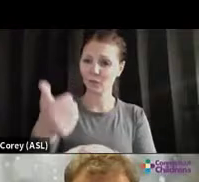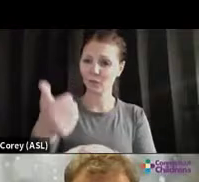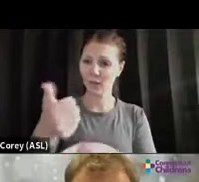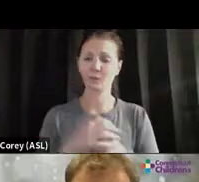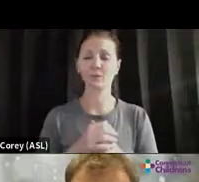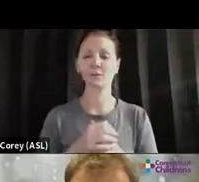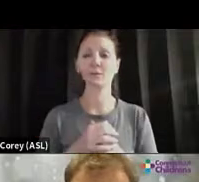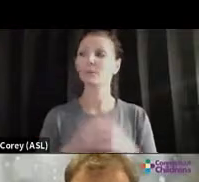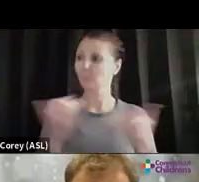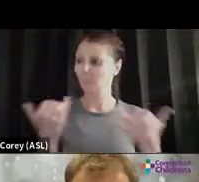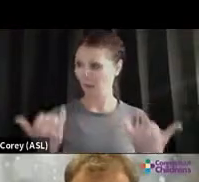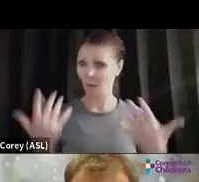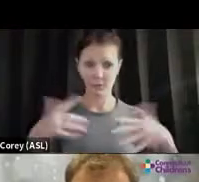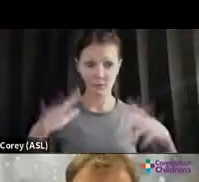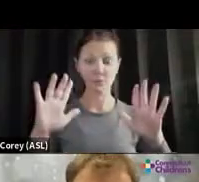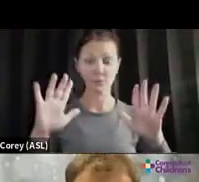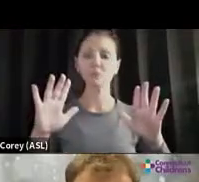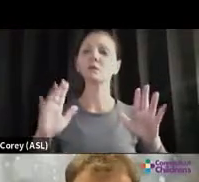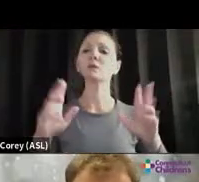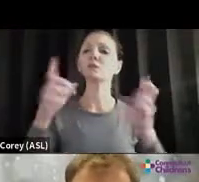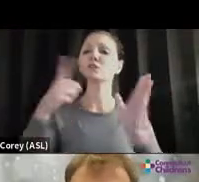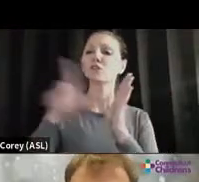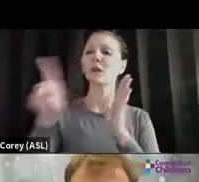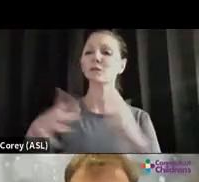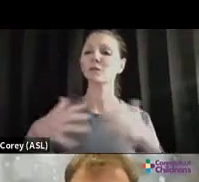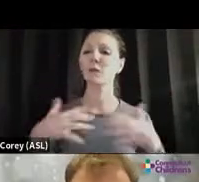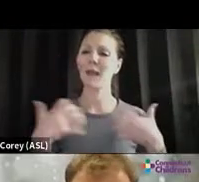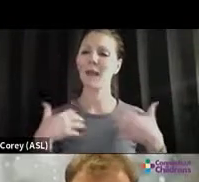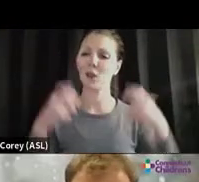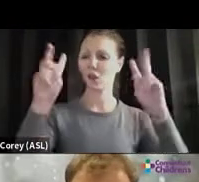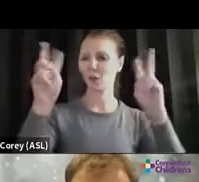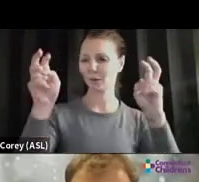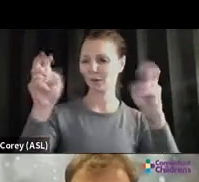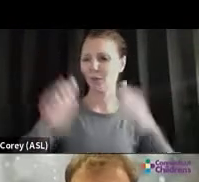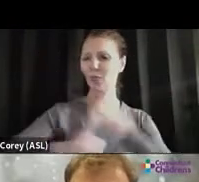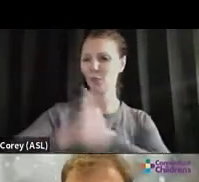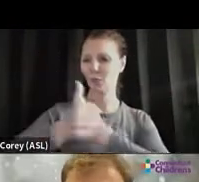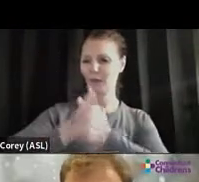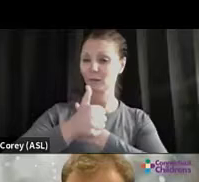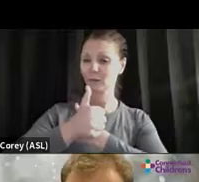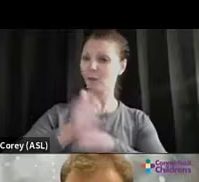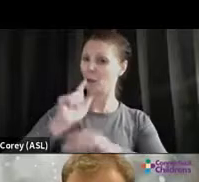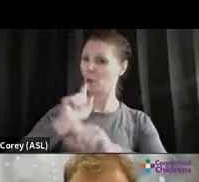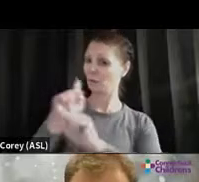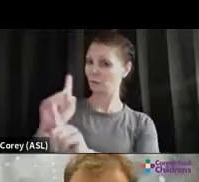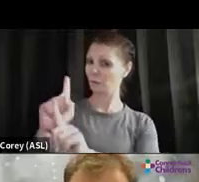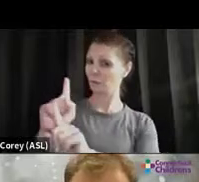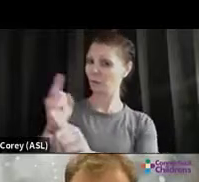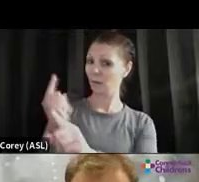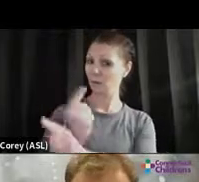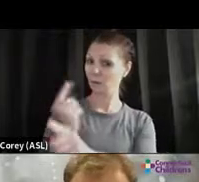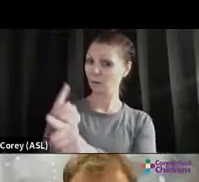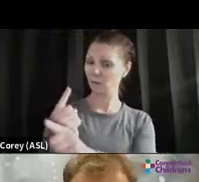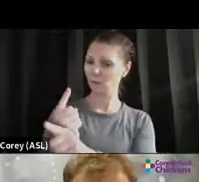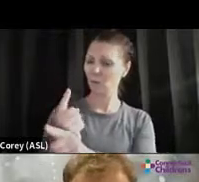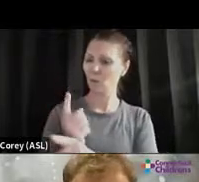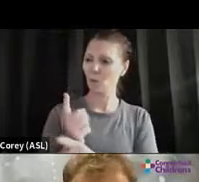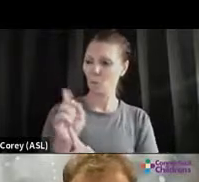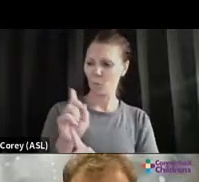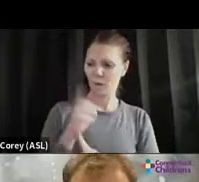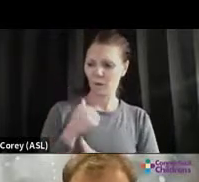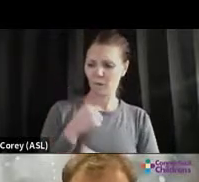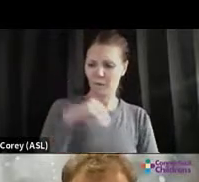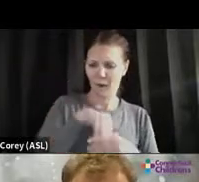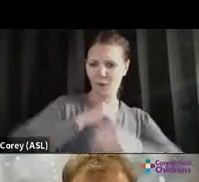Once we do that, we can check for bears or threats, right? And we can respond accordingly. Ask, where's your inner protective mama bear, papa